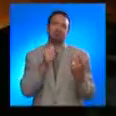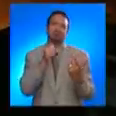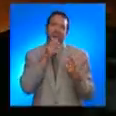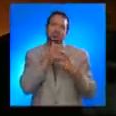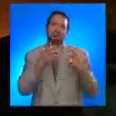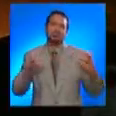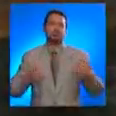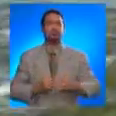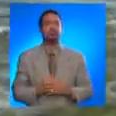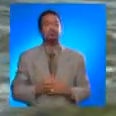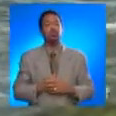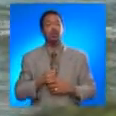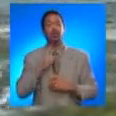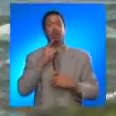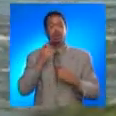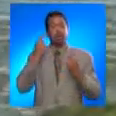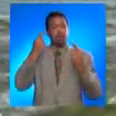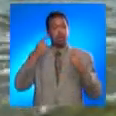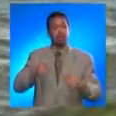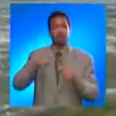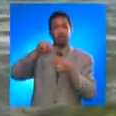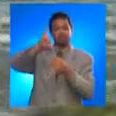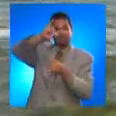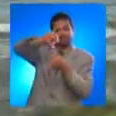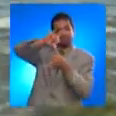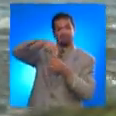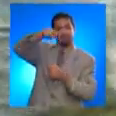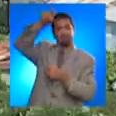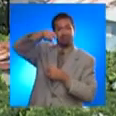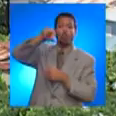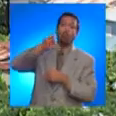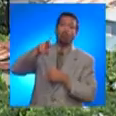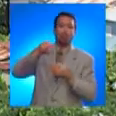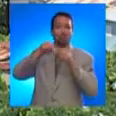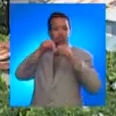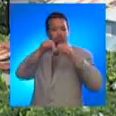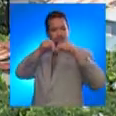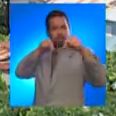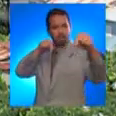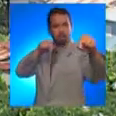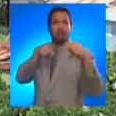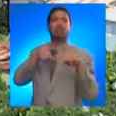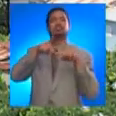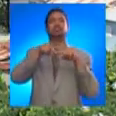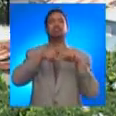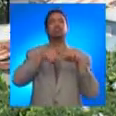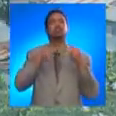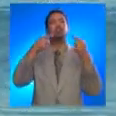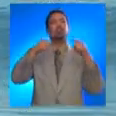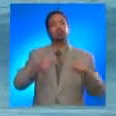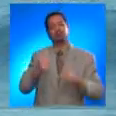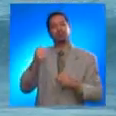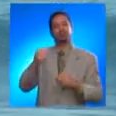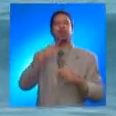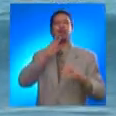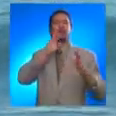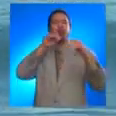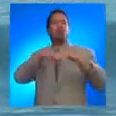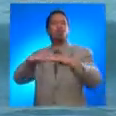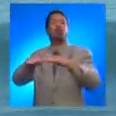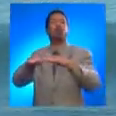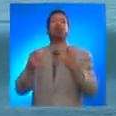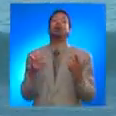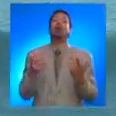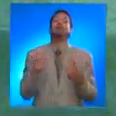generated. The vertical height or run-up of a tsunami, as well as its penetration inland or inundation, are functions of